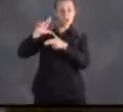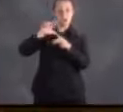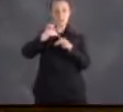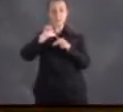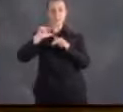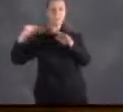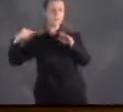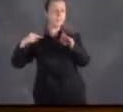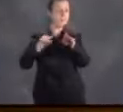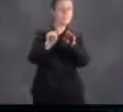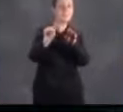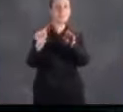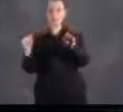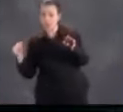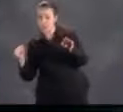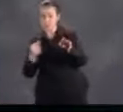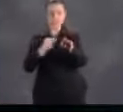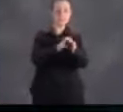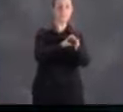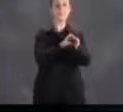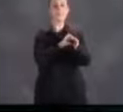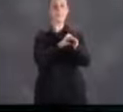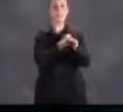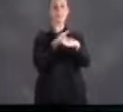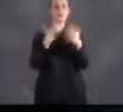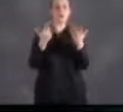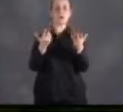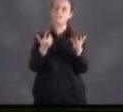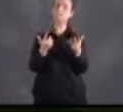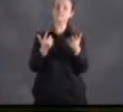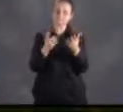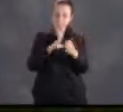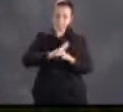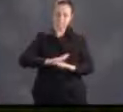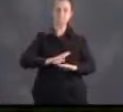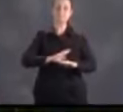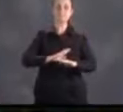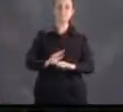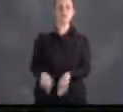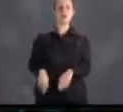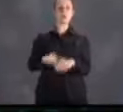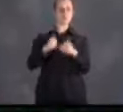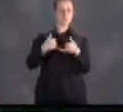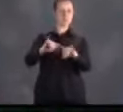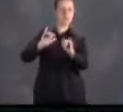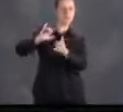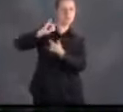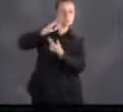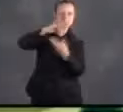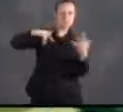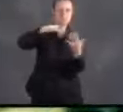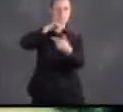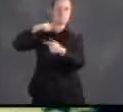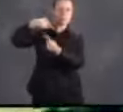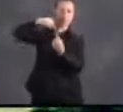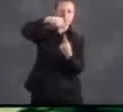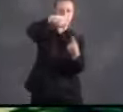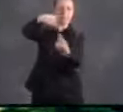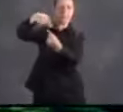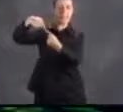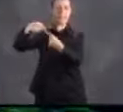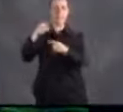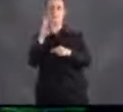Even when the hurricane season misses us, we run the risk of being engulfed by violent storms, tornadoes, or